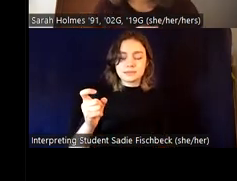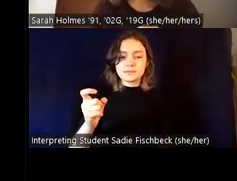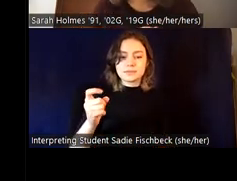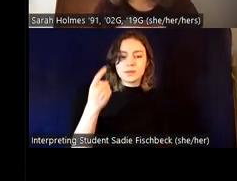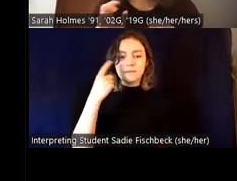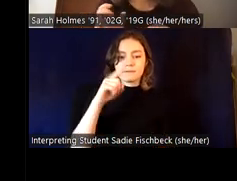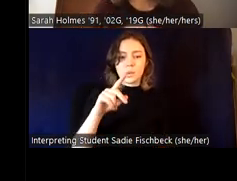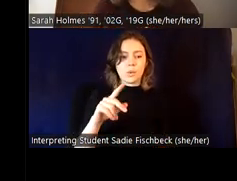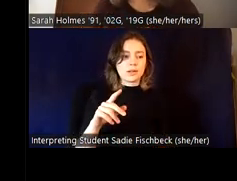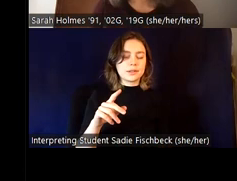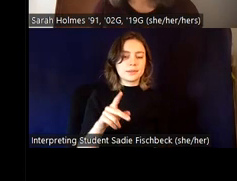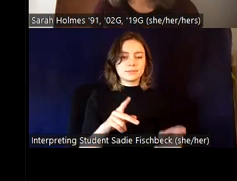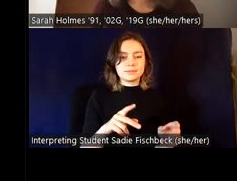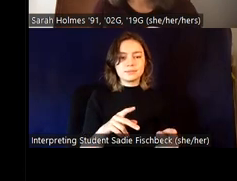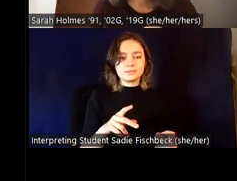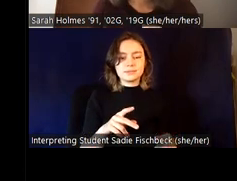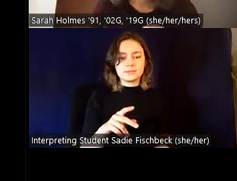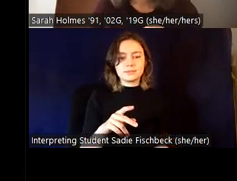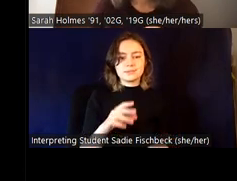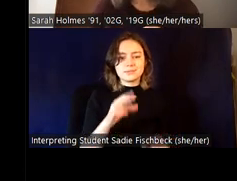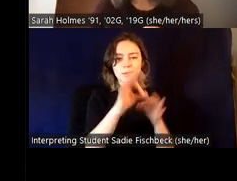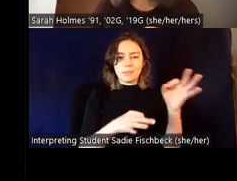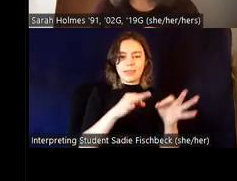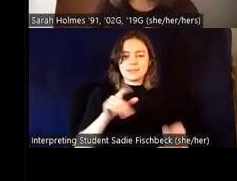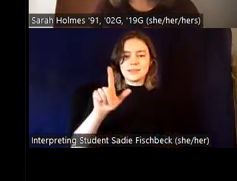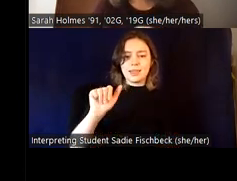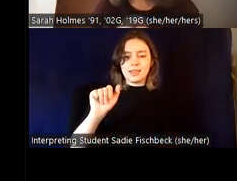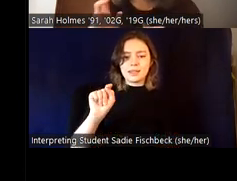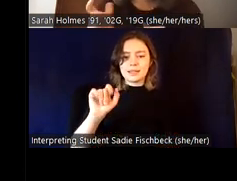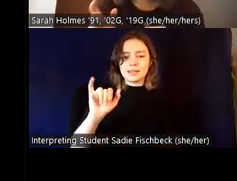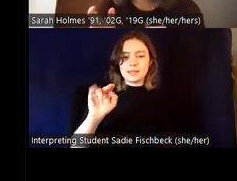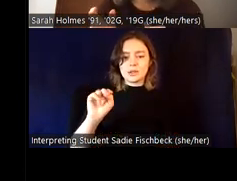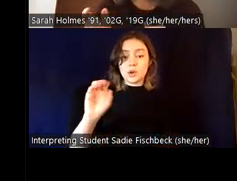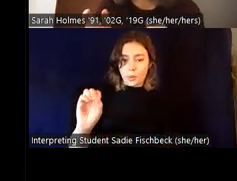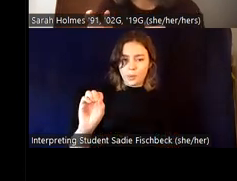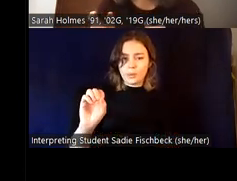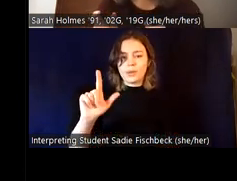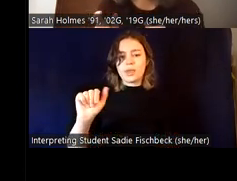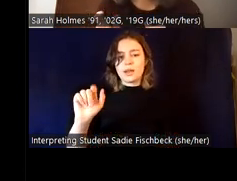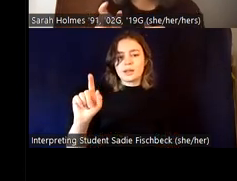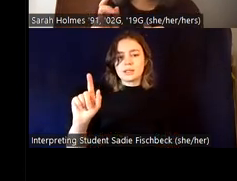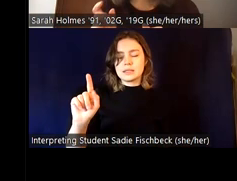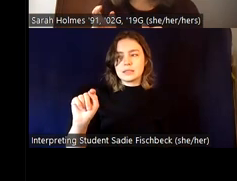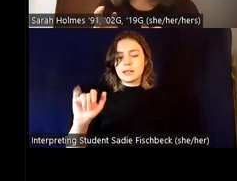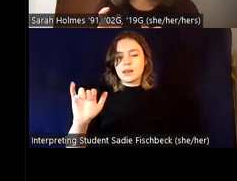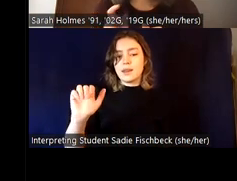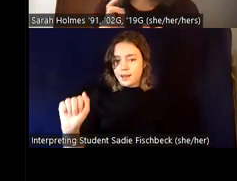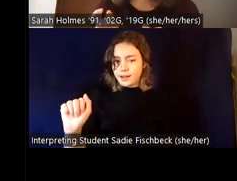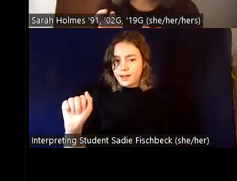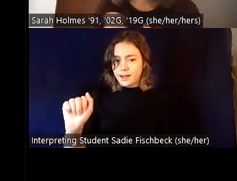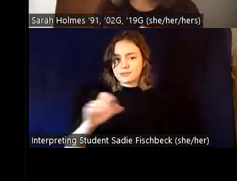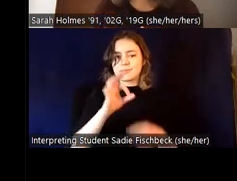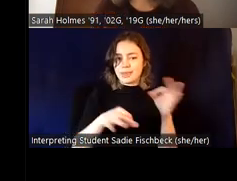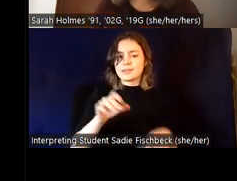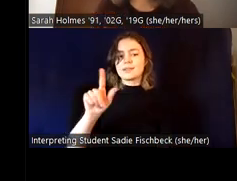for, you know, to replace Latina or Latino. Um, and there's a little bit of difference in this. And so what we're seeing in